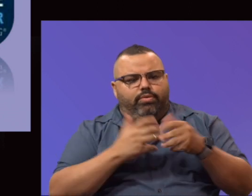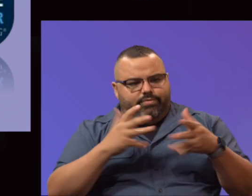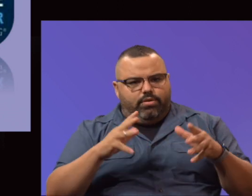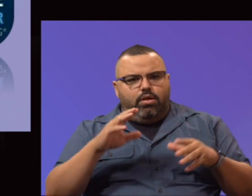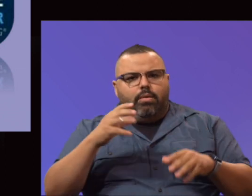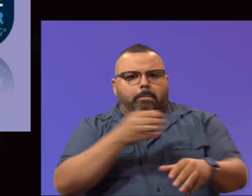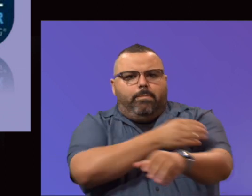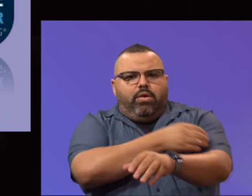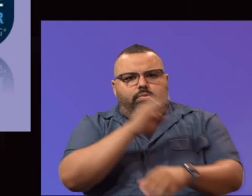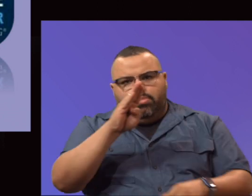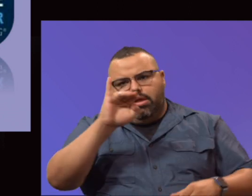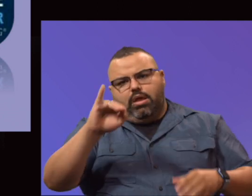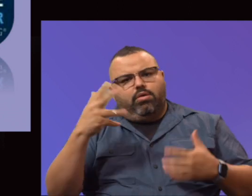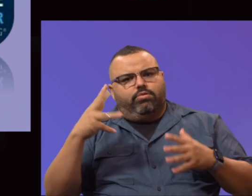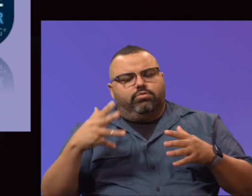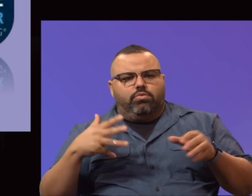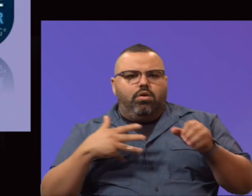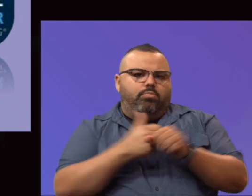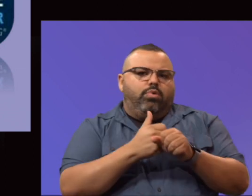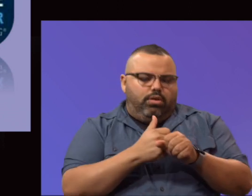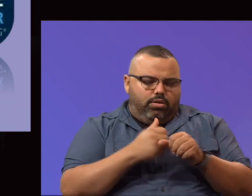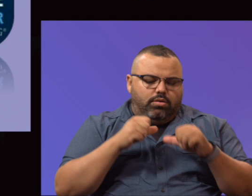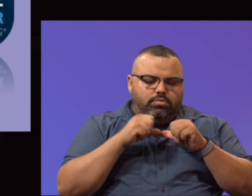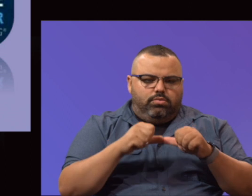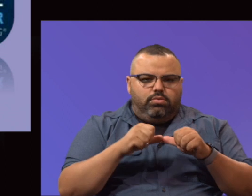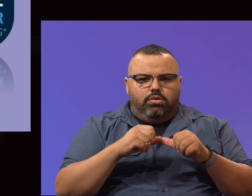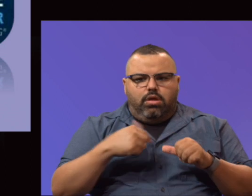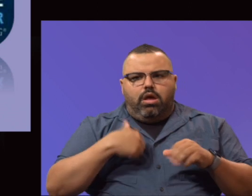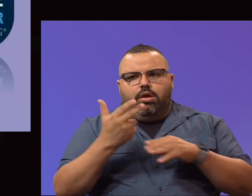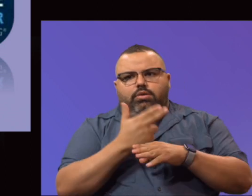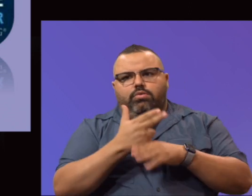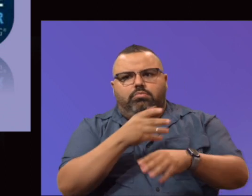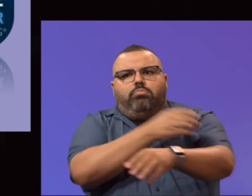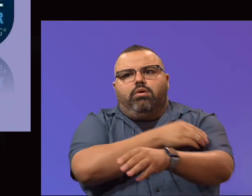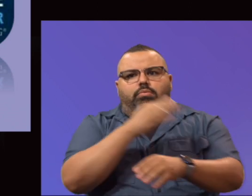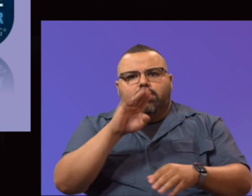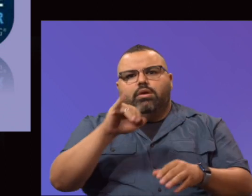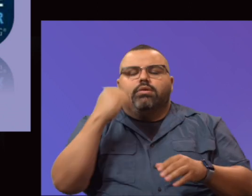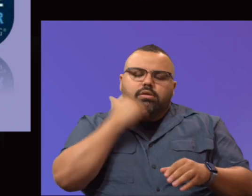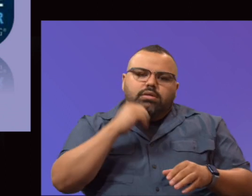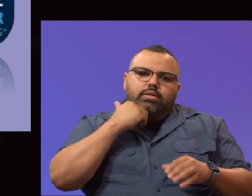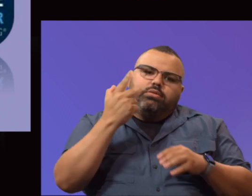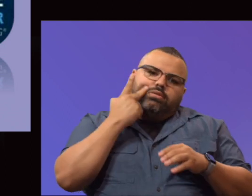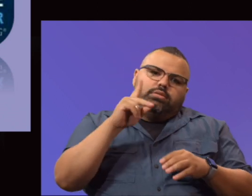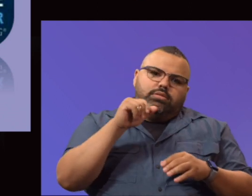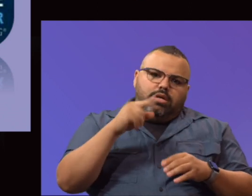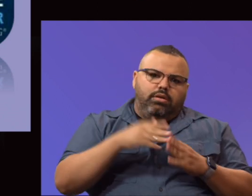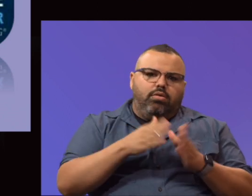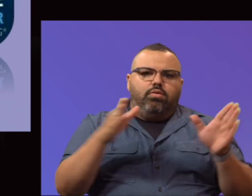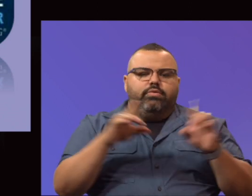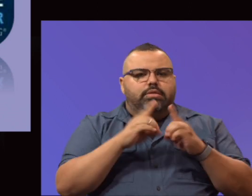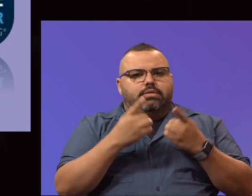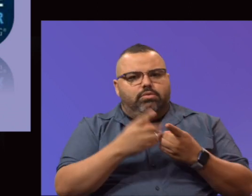upgraded and continues to move forward. I utilize the Power BI daily to look at data throughout the district. So, I want to thank you for that.